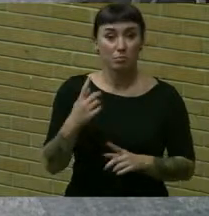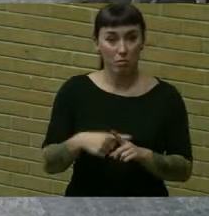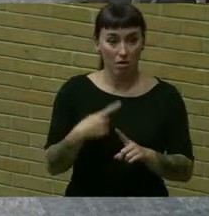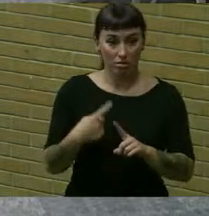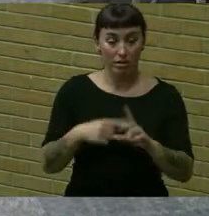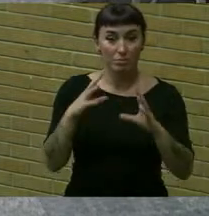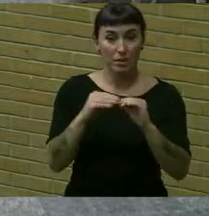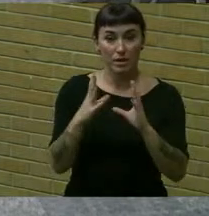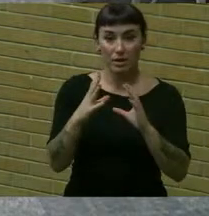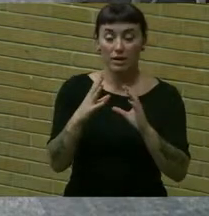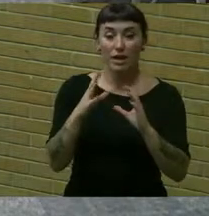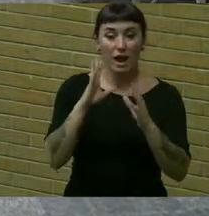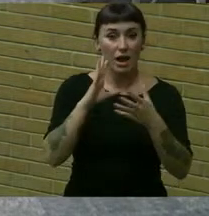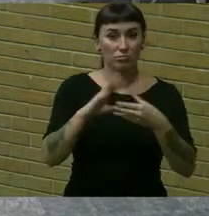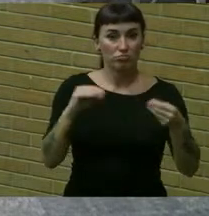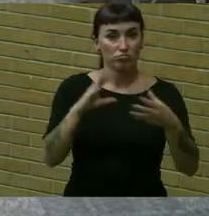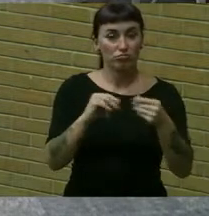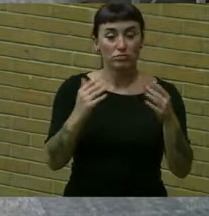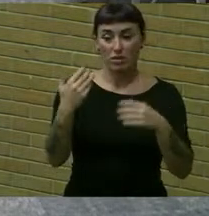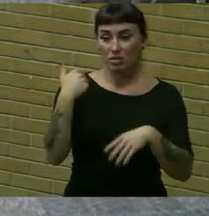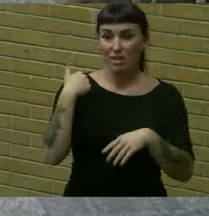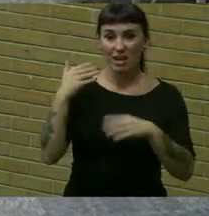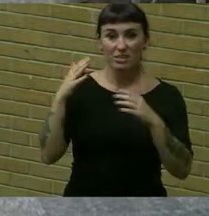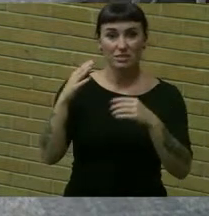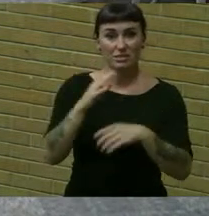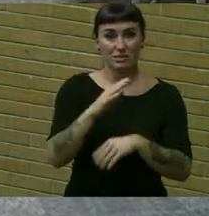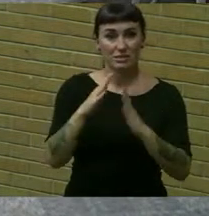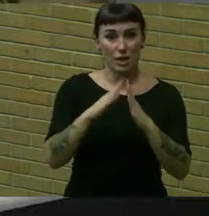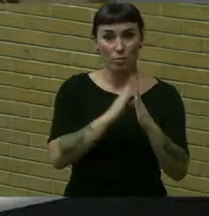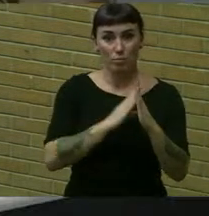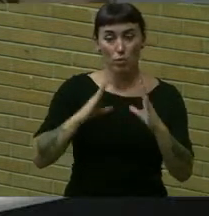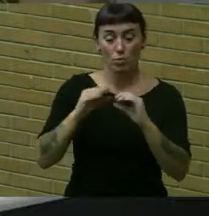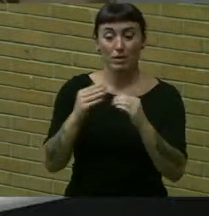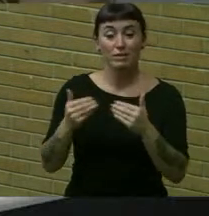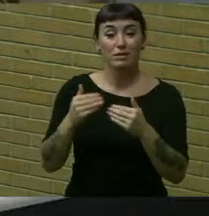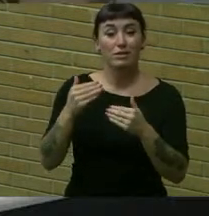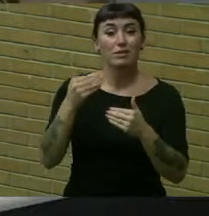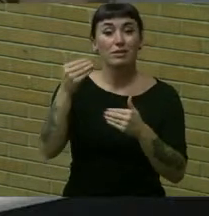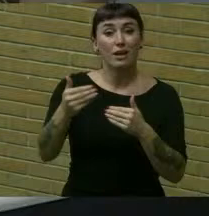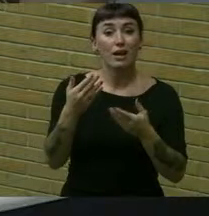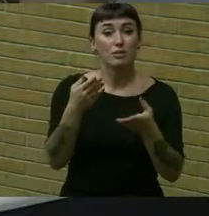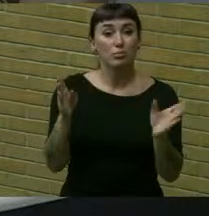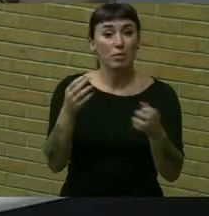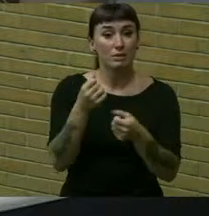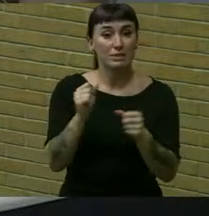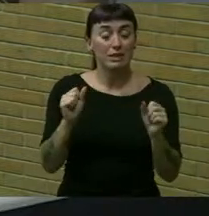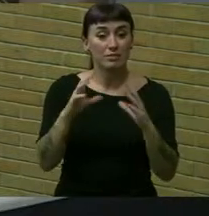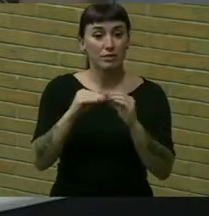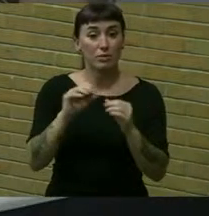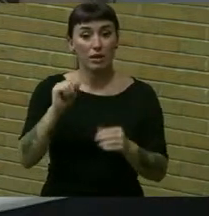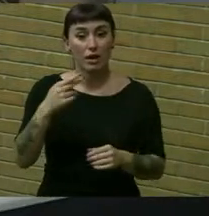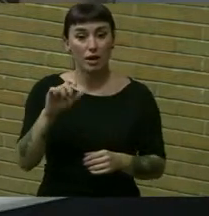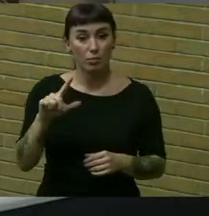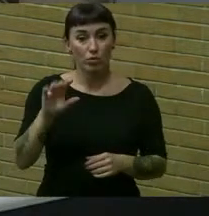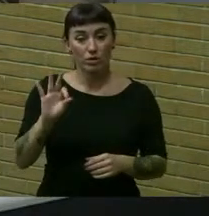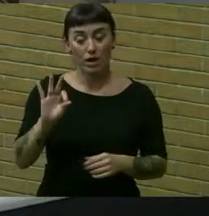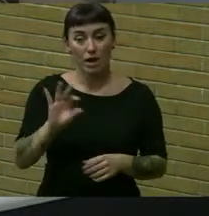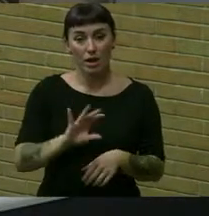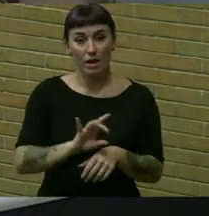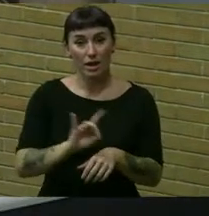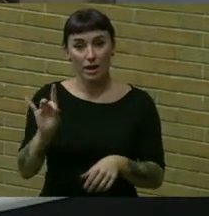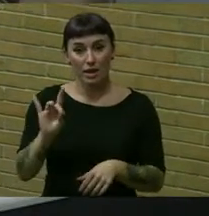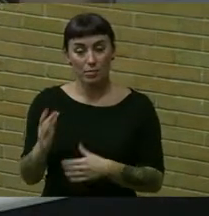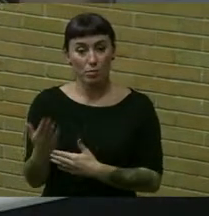meeting at our last uh town board meeting our next uh of public safety meeting will be april 9th at 8 o'clock